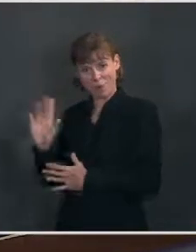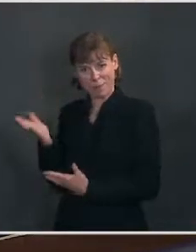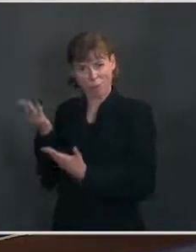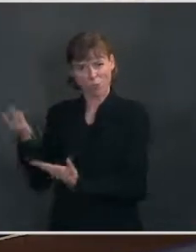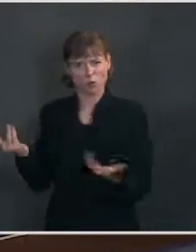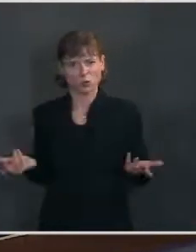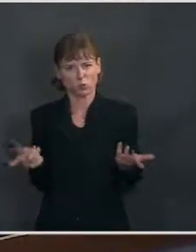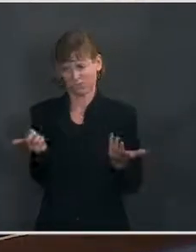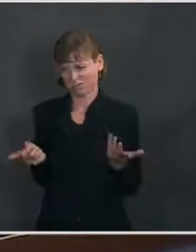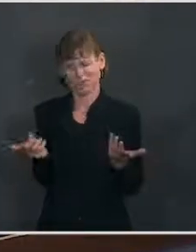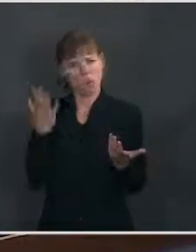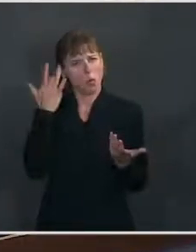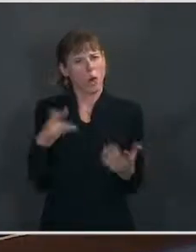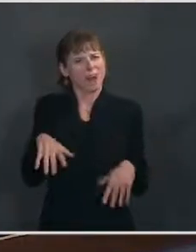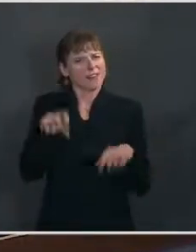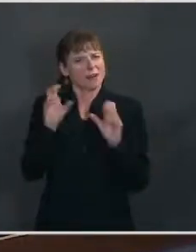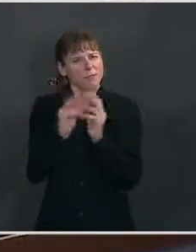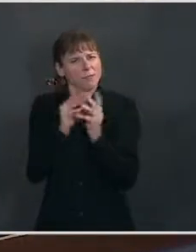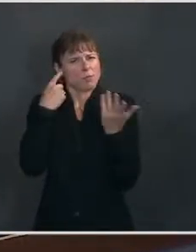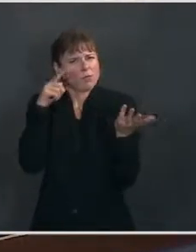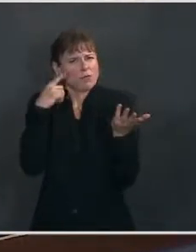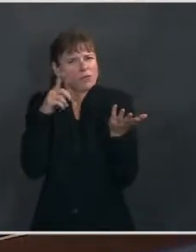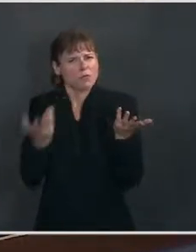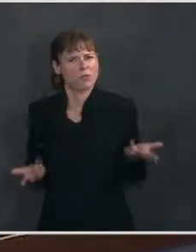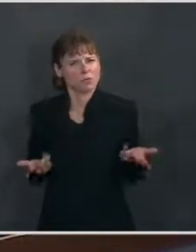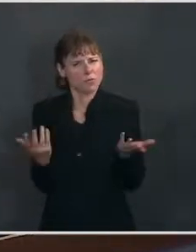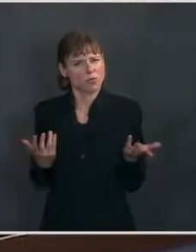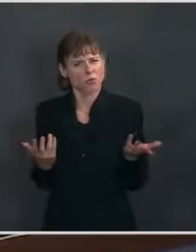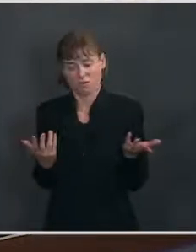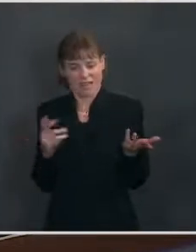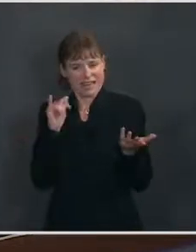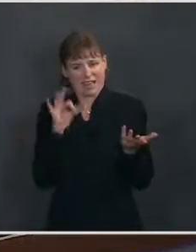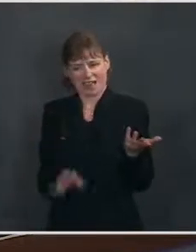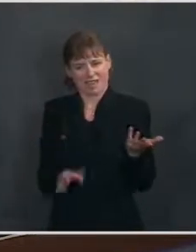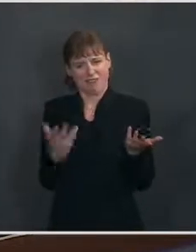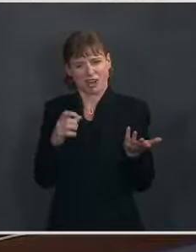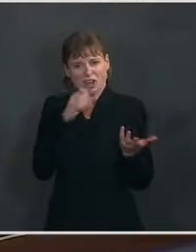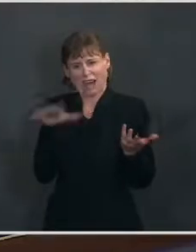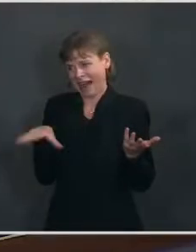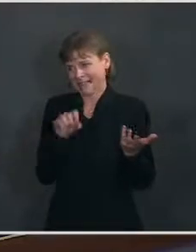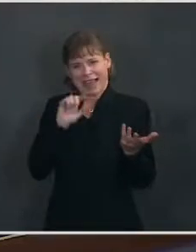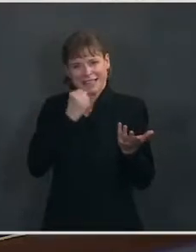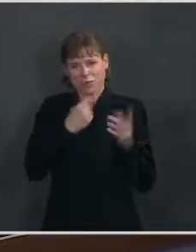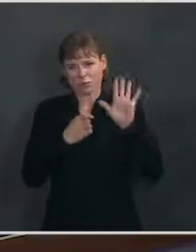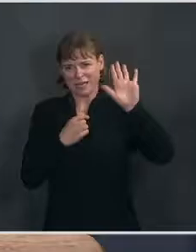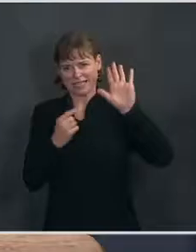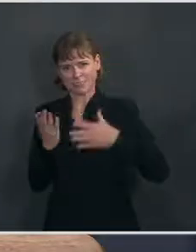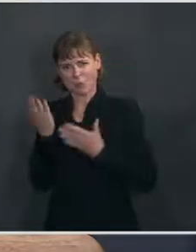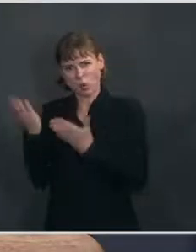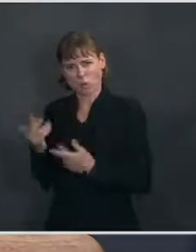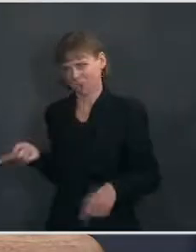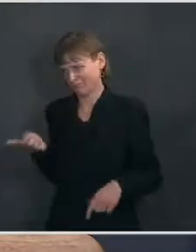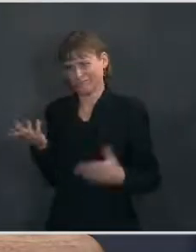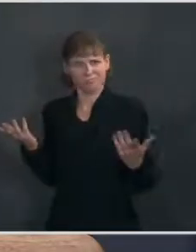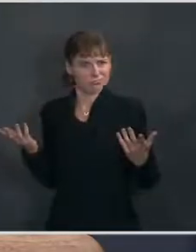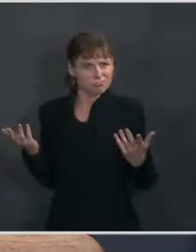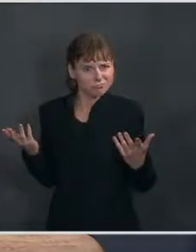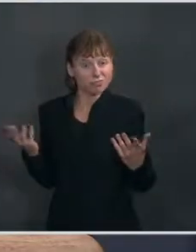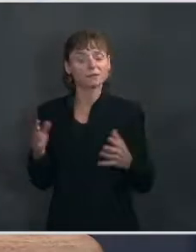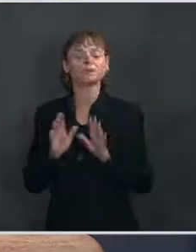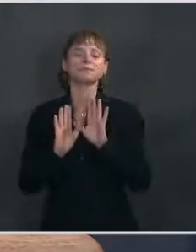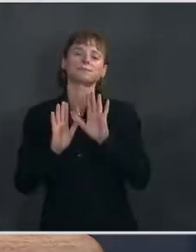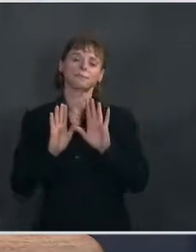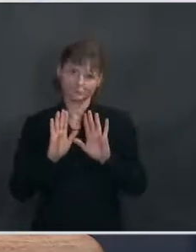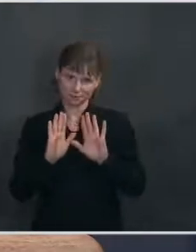why have this meeting at all if they're not even going to take seriously what he is proposing? Ms. Well, again, Ed, this is an